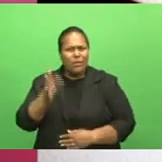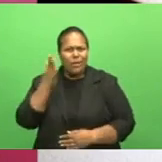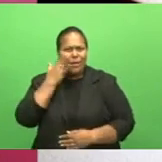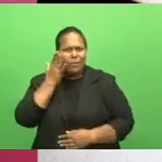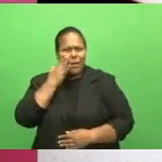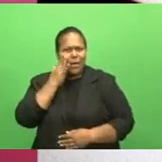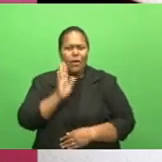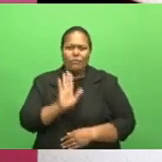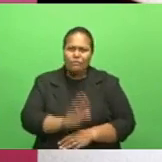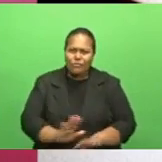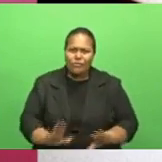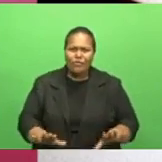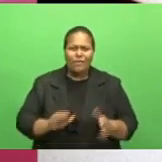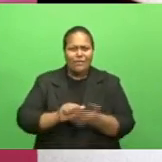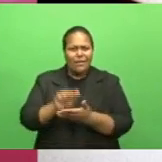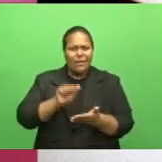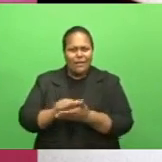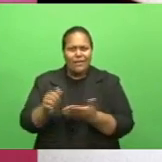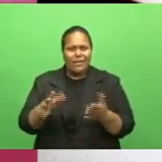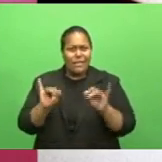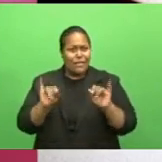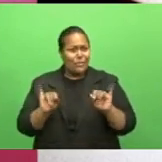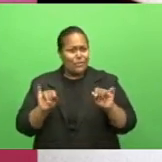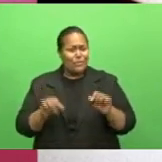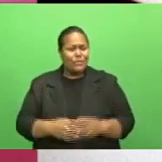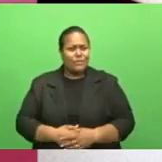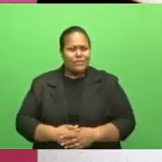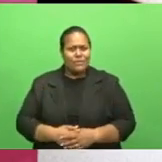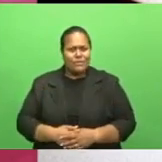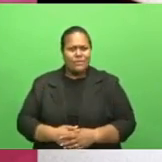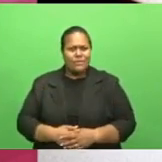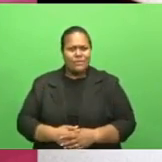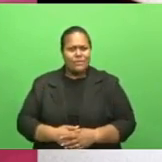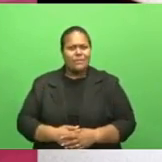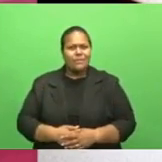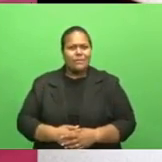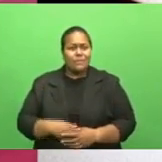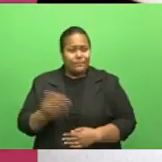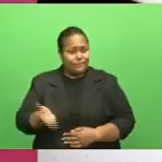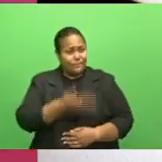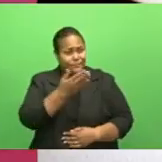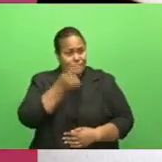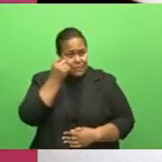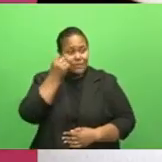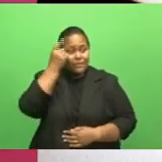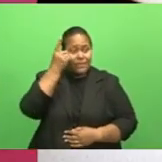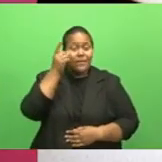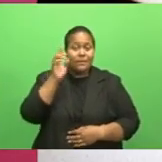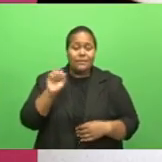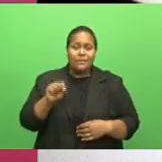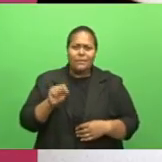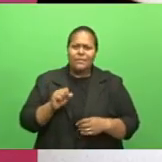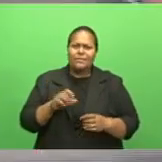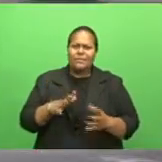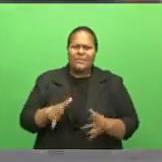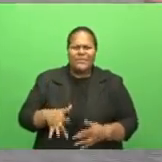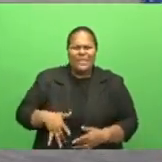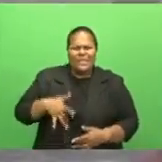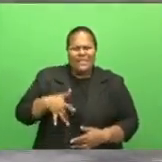I do recognize that, you know, child trafficking is really quite a sensitive issue at the moment.